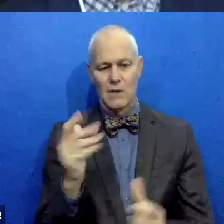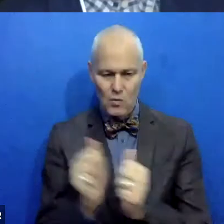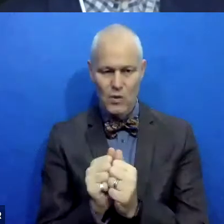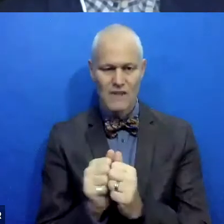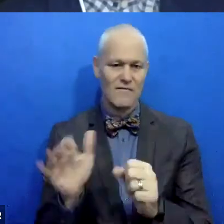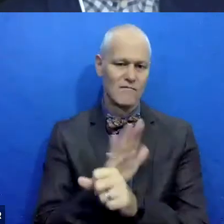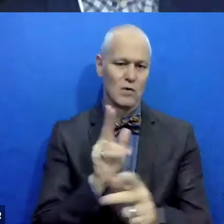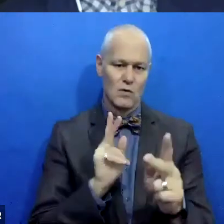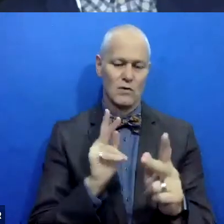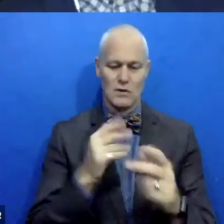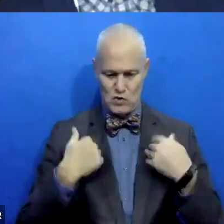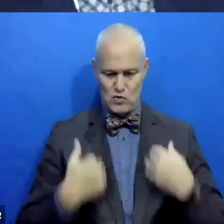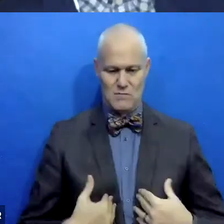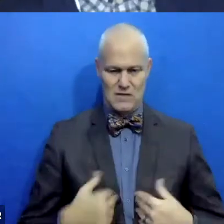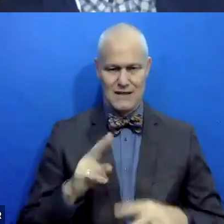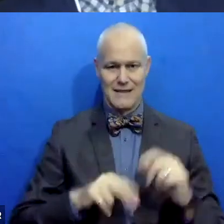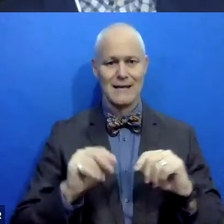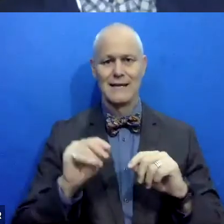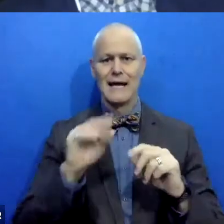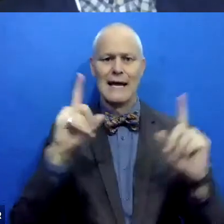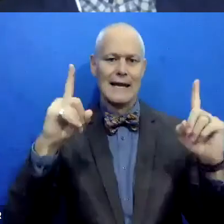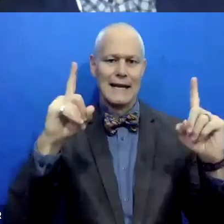beings instead of images of human beings.